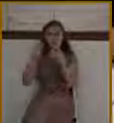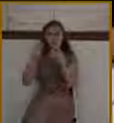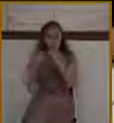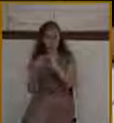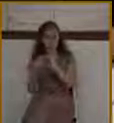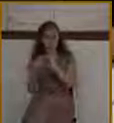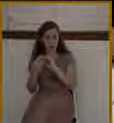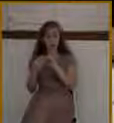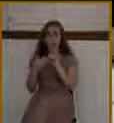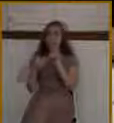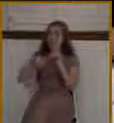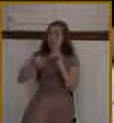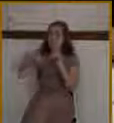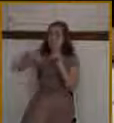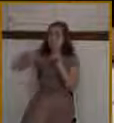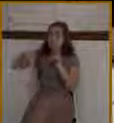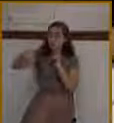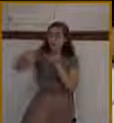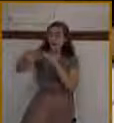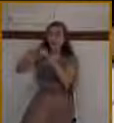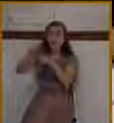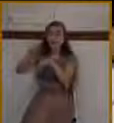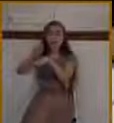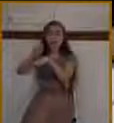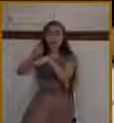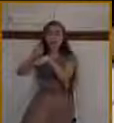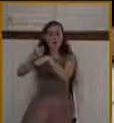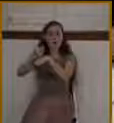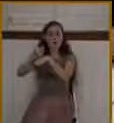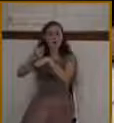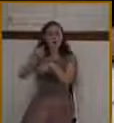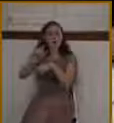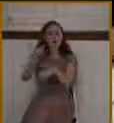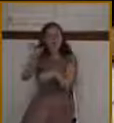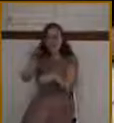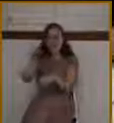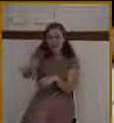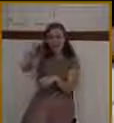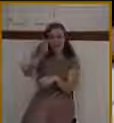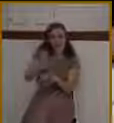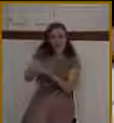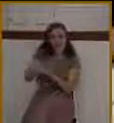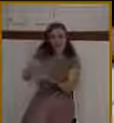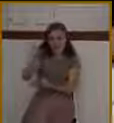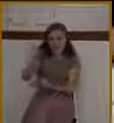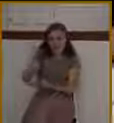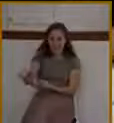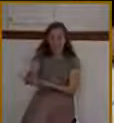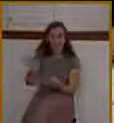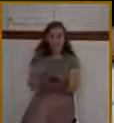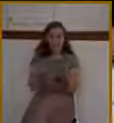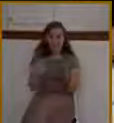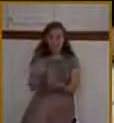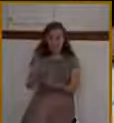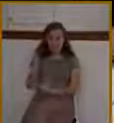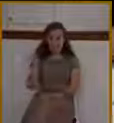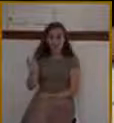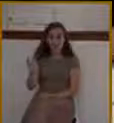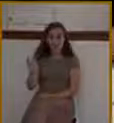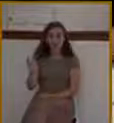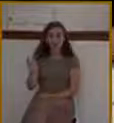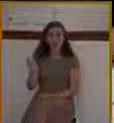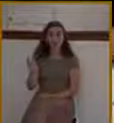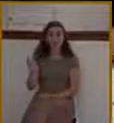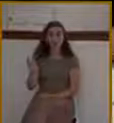was the glory of God right there that had come to that latter house. The desire of